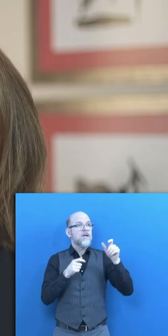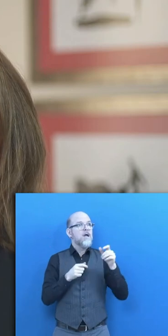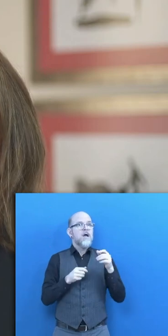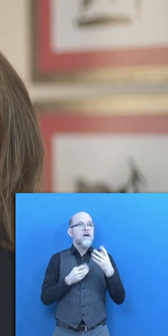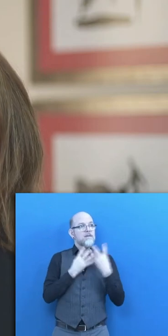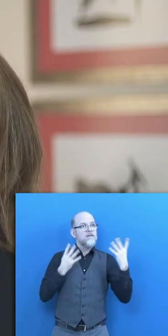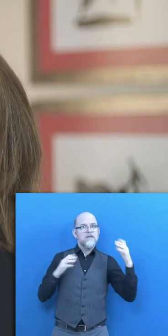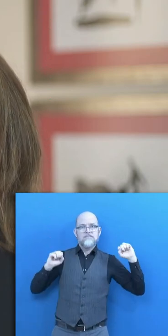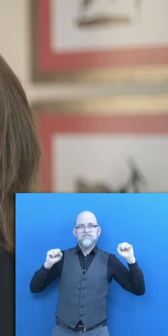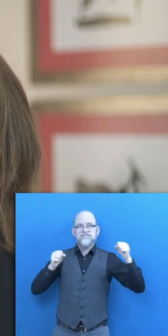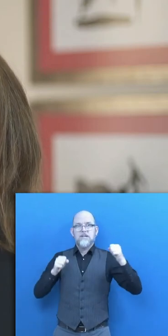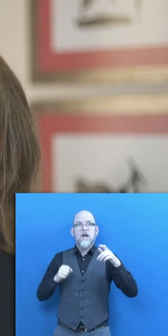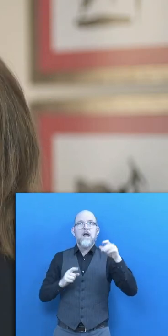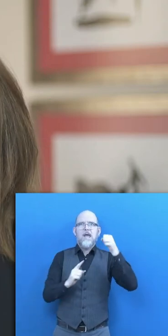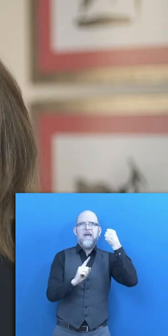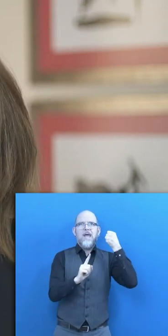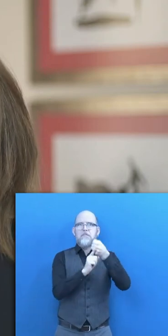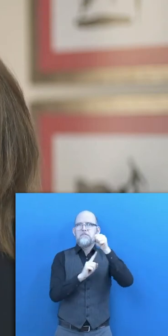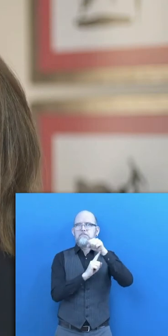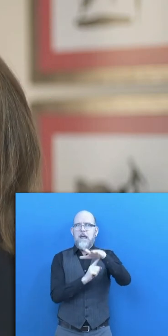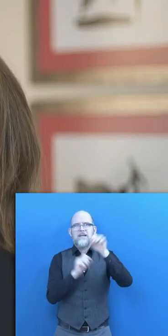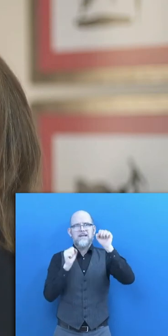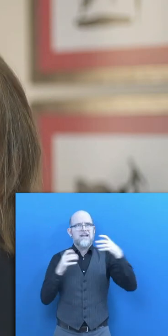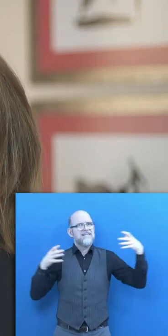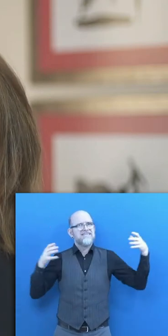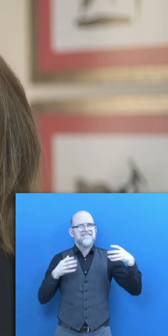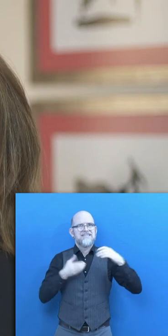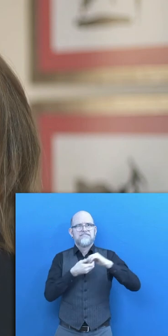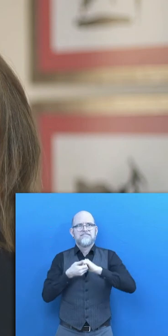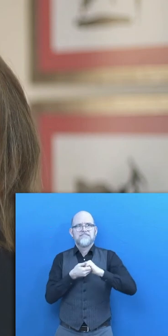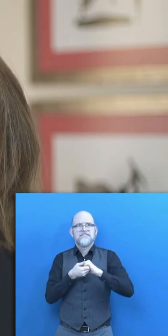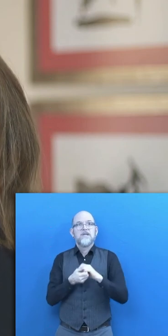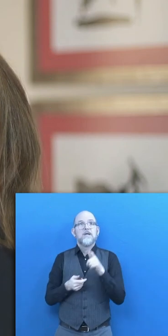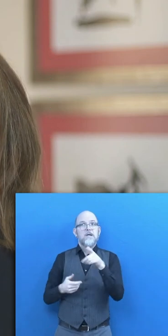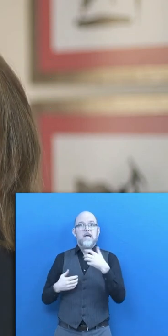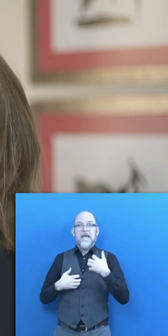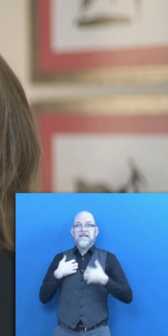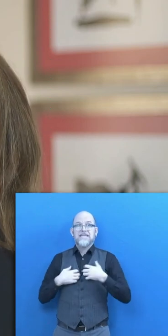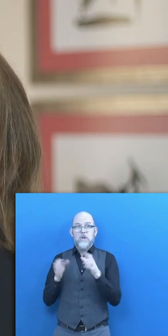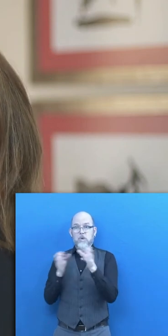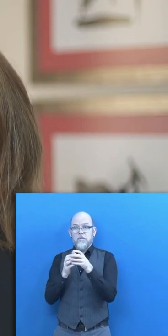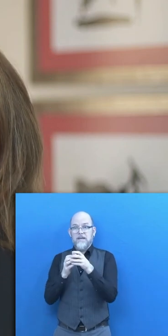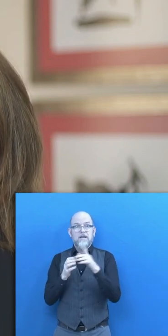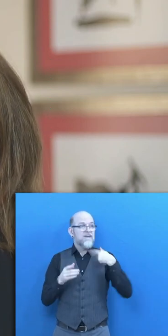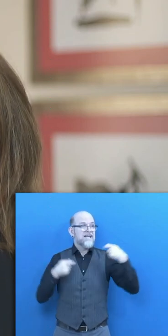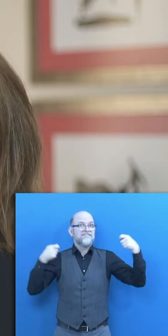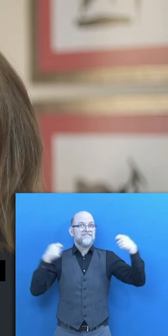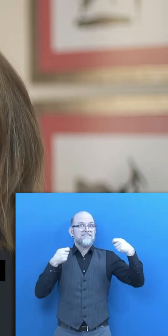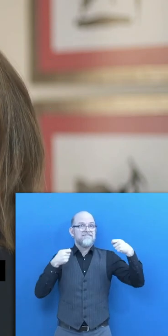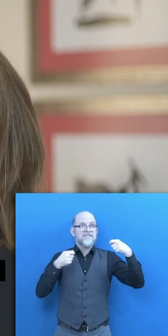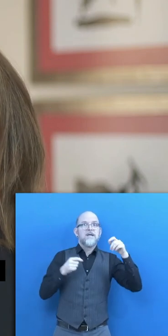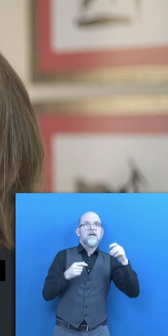impact in the life of persons with disabilities, so it is crucial that different stakeholders can invest in them.